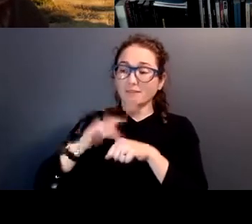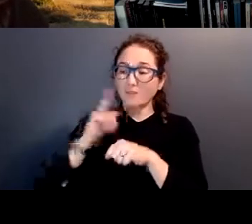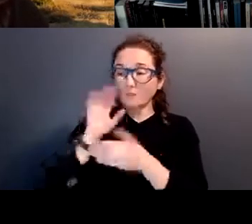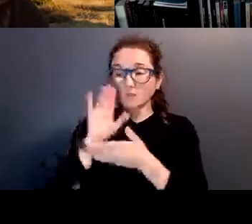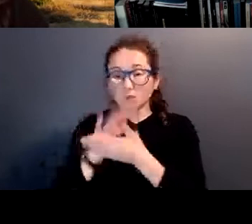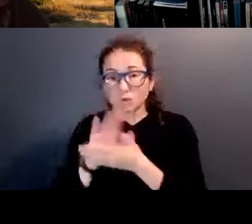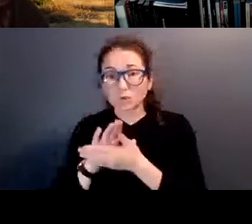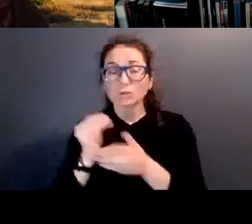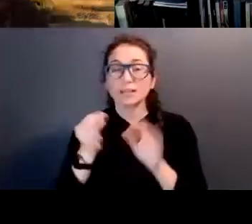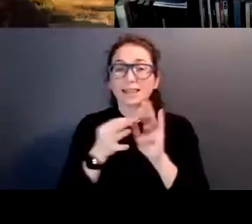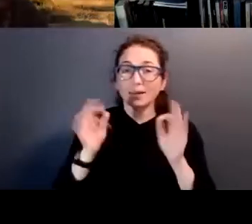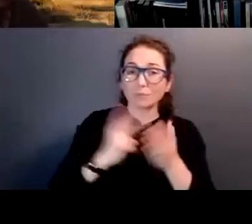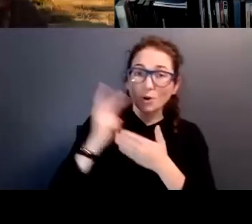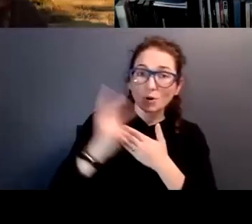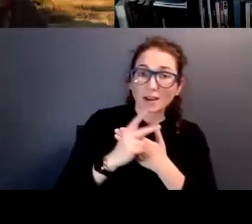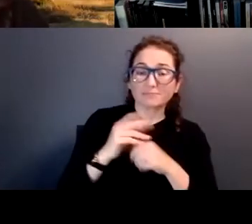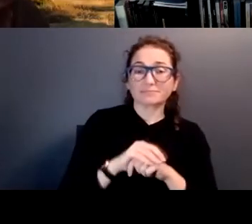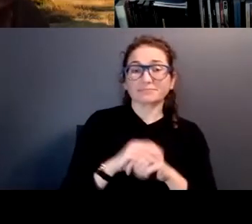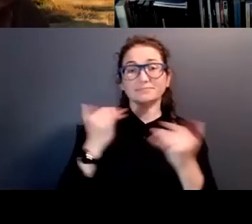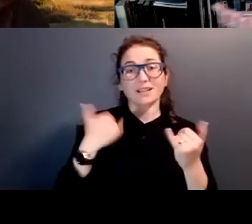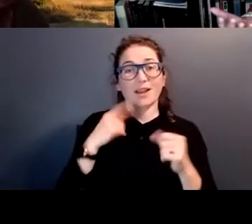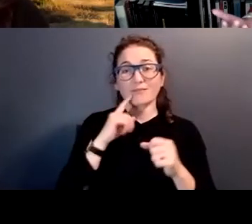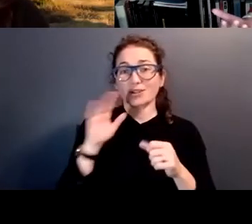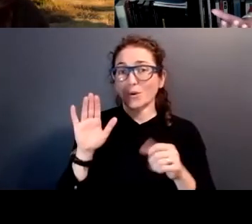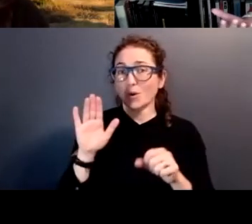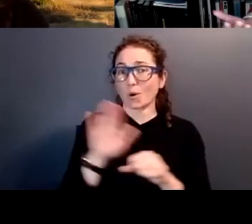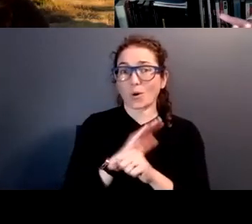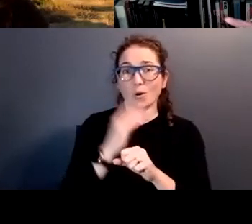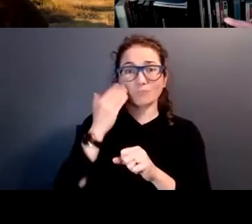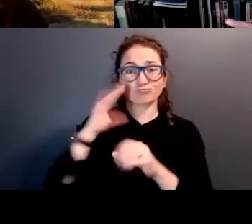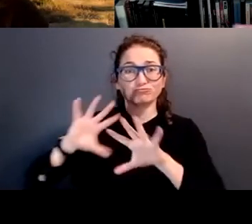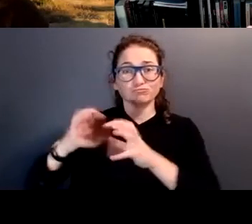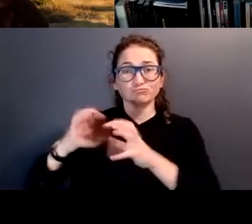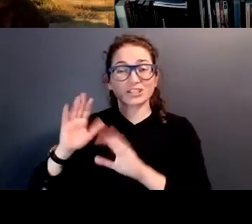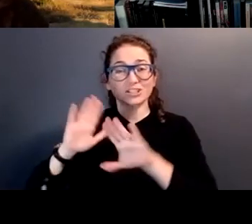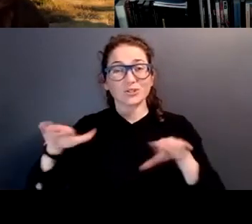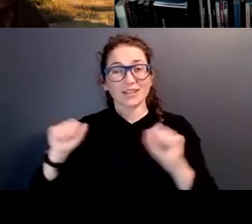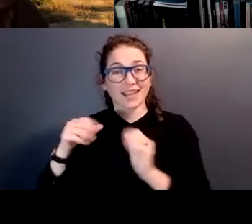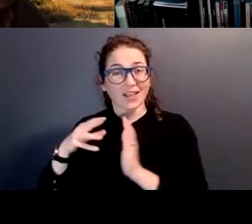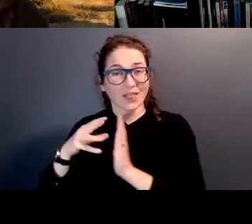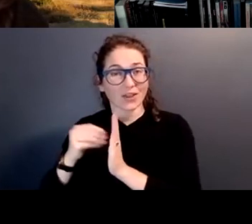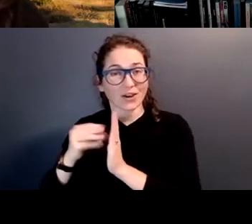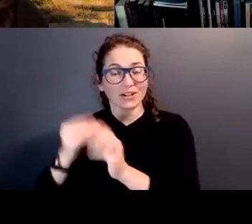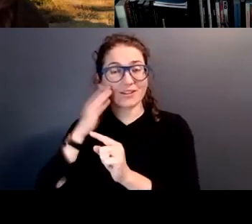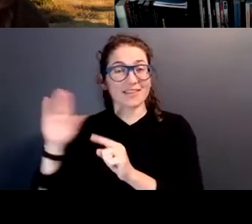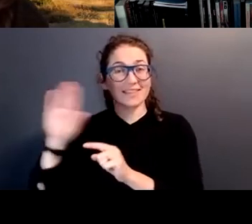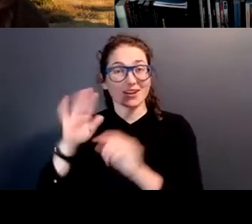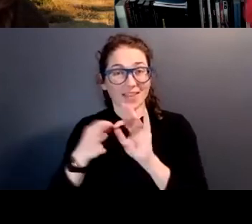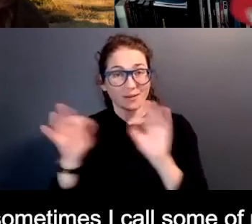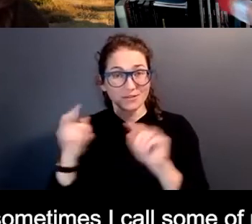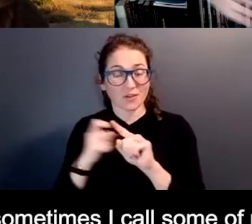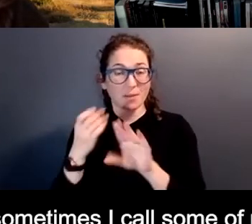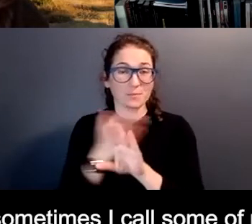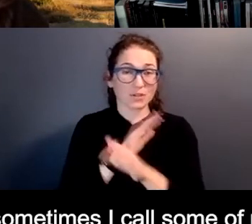and language programs. Now we have a whole set of children that get to learn, you know, their language from